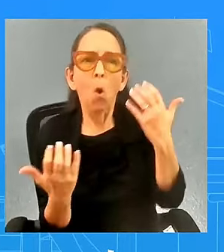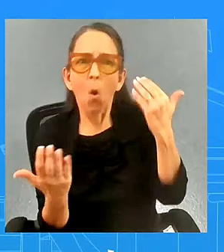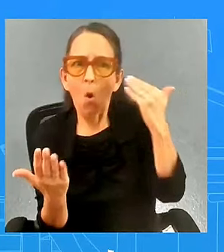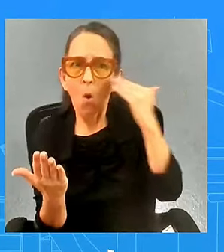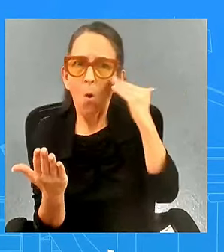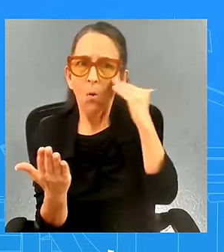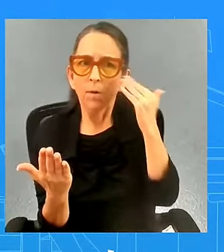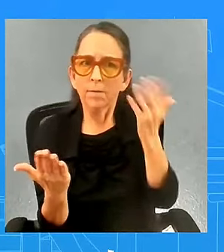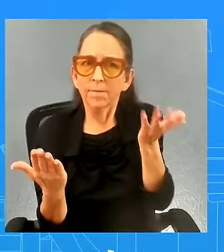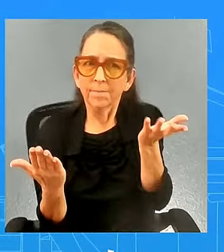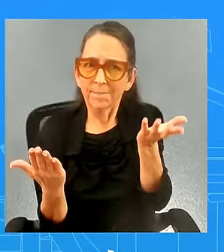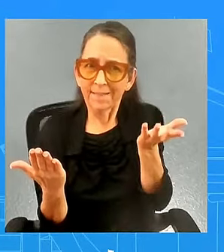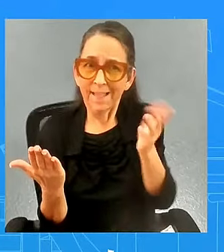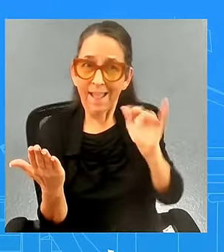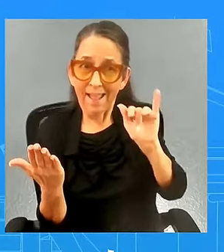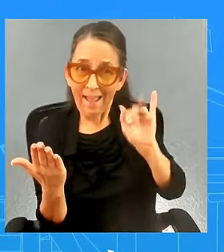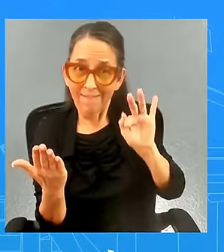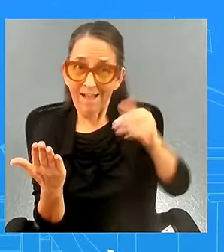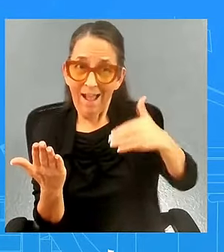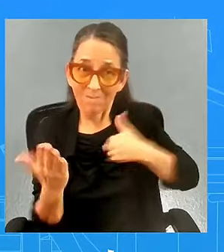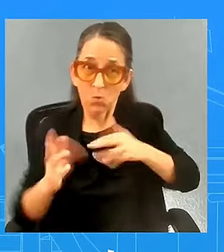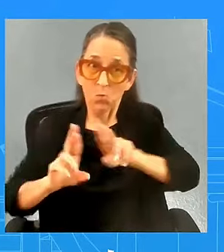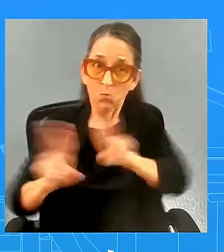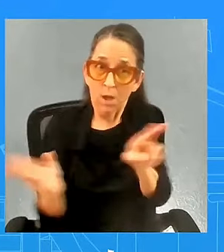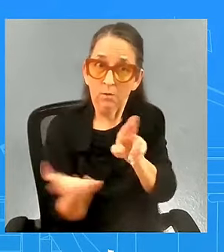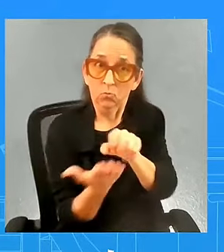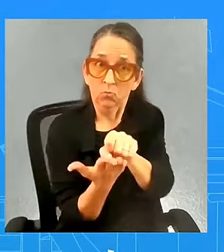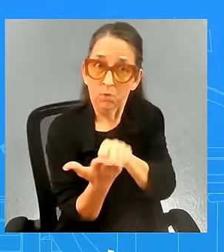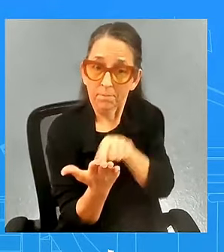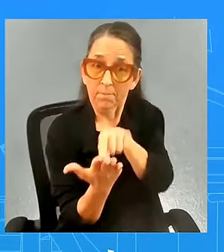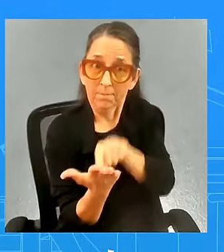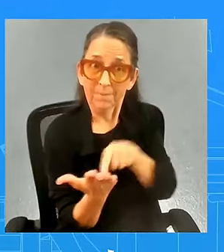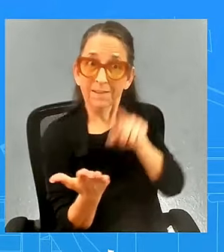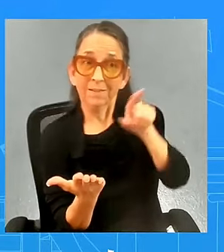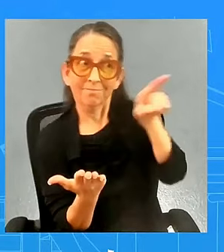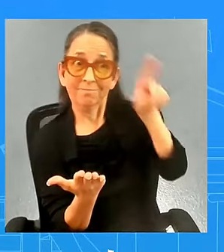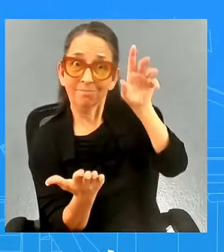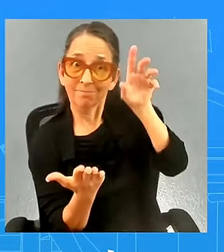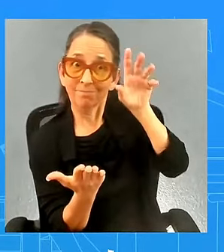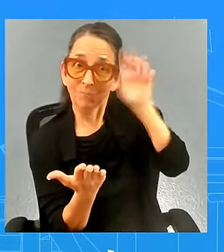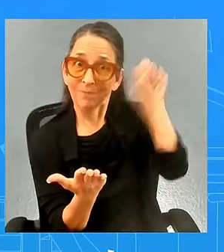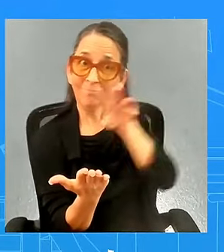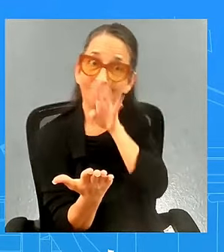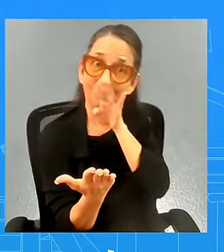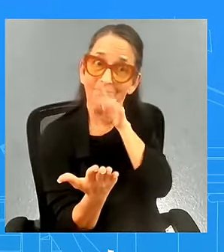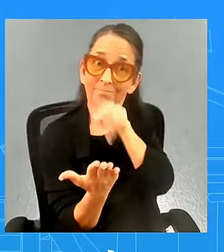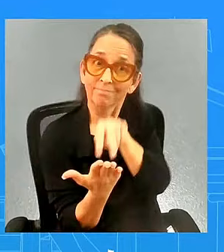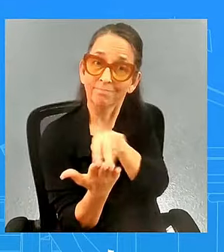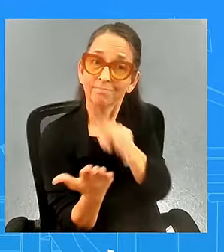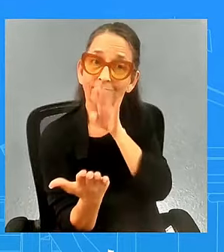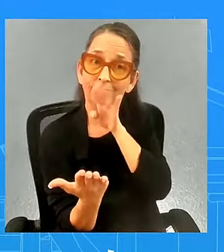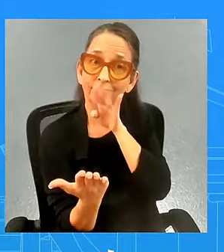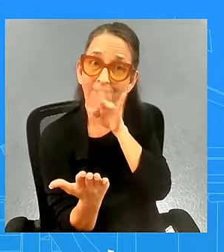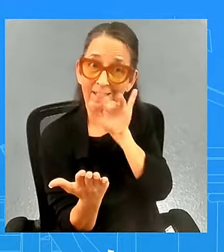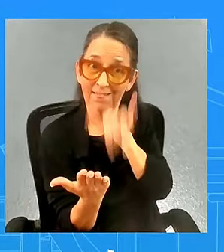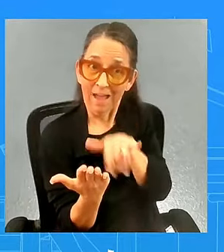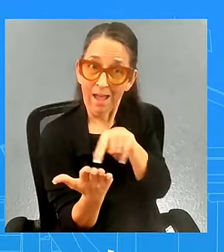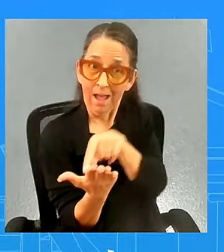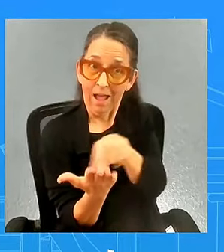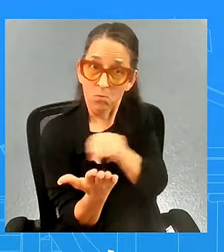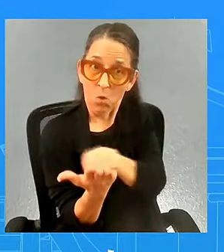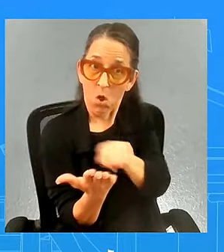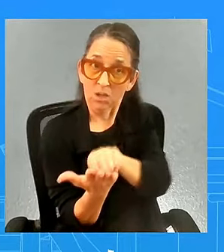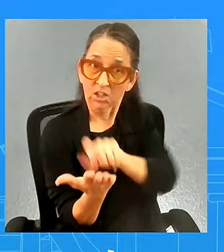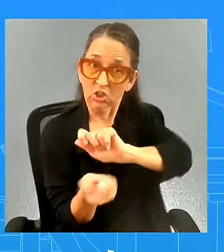prepared remark that he was reading from and if so um you know whether that should have been changed or whether he was said for them